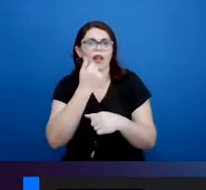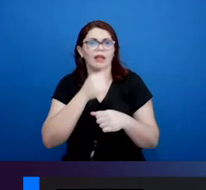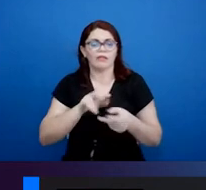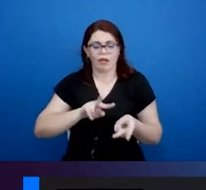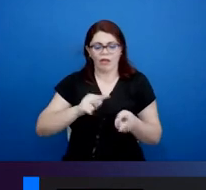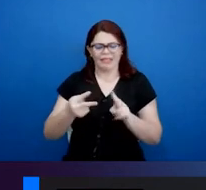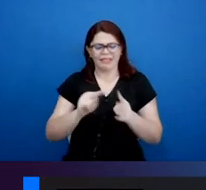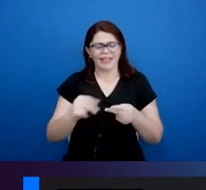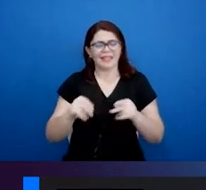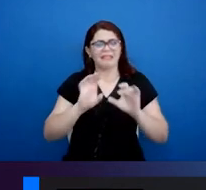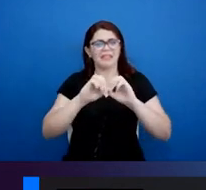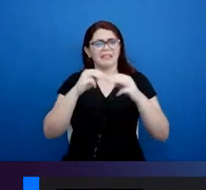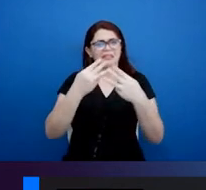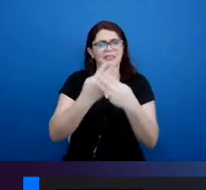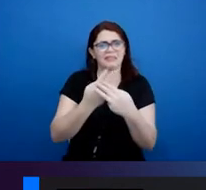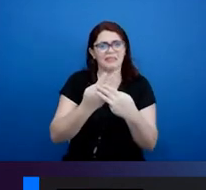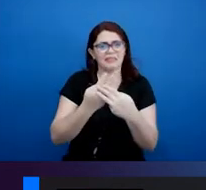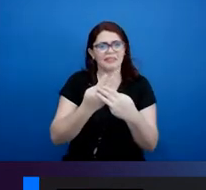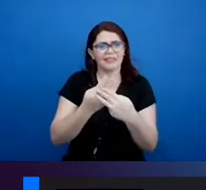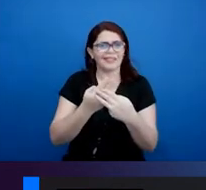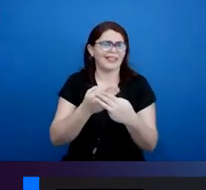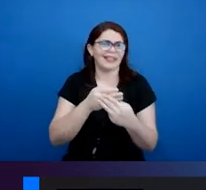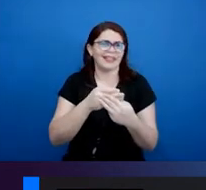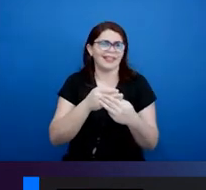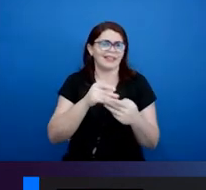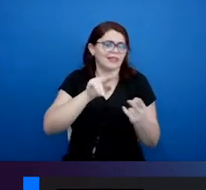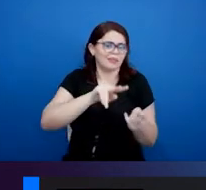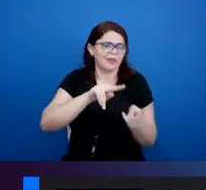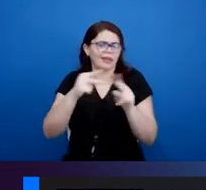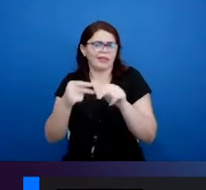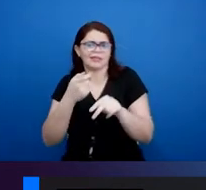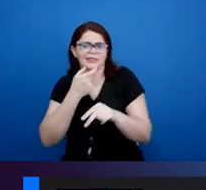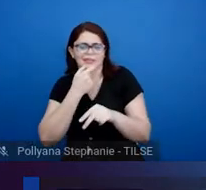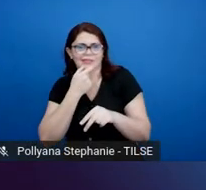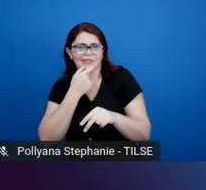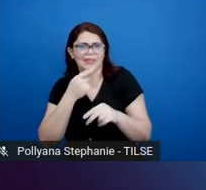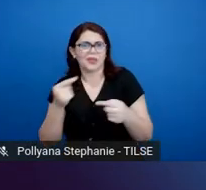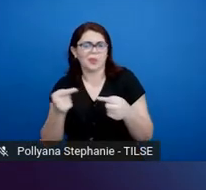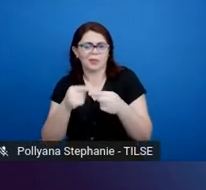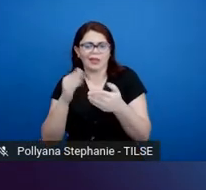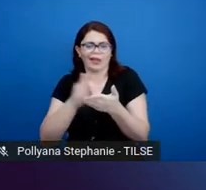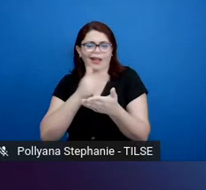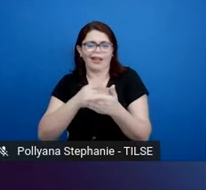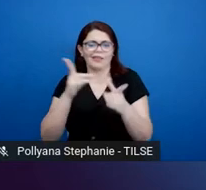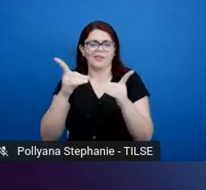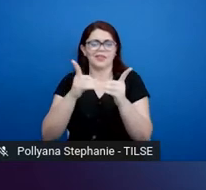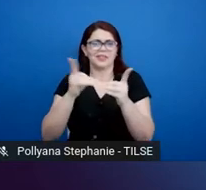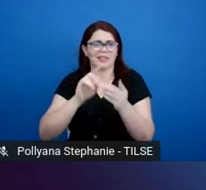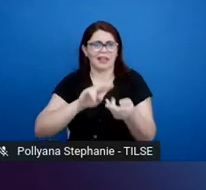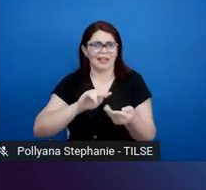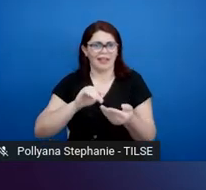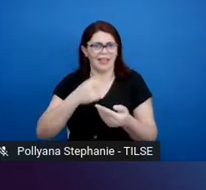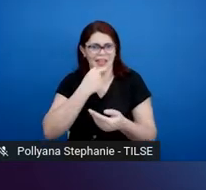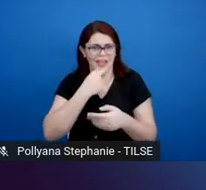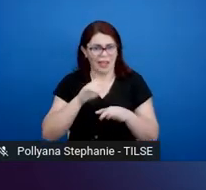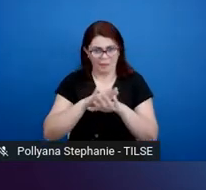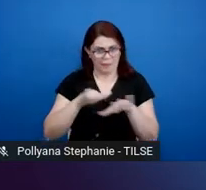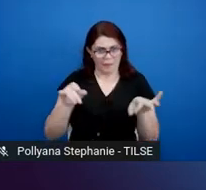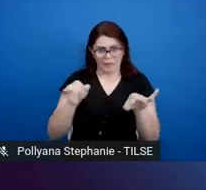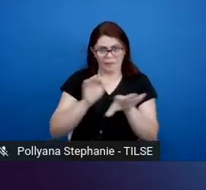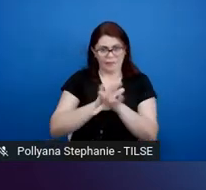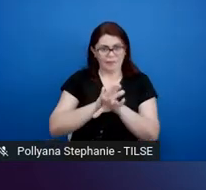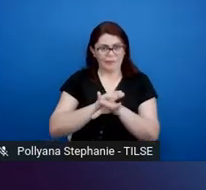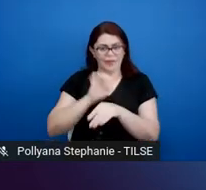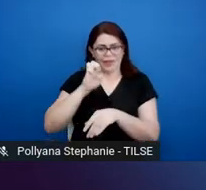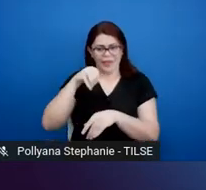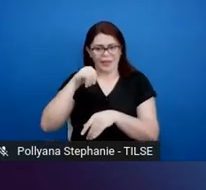slides to English, providing a textbook that's in English, and that's it, and people conceive of EMI